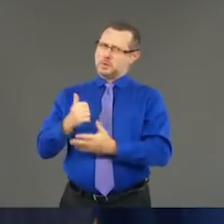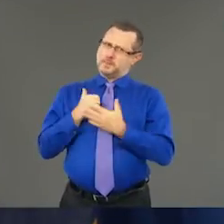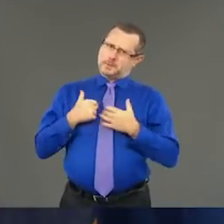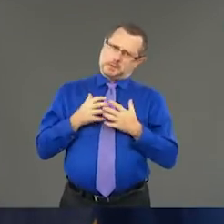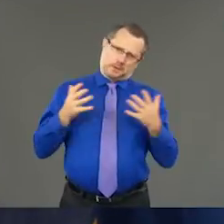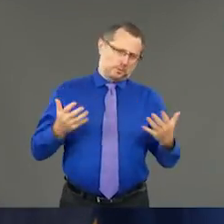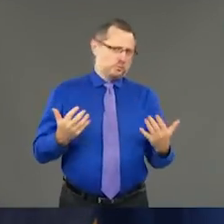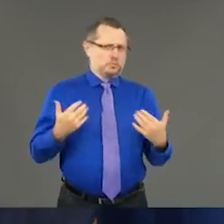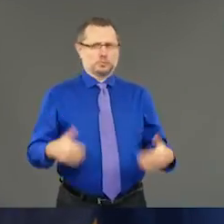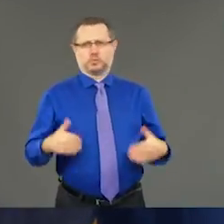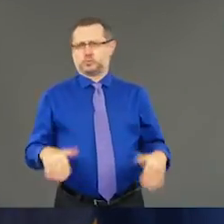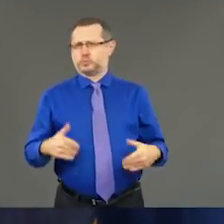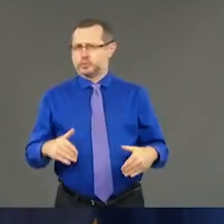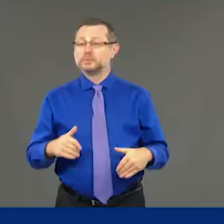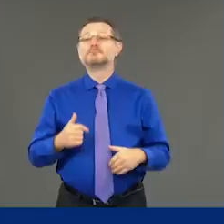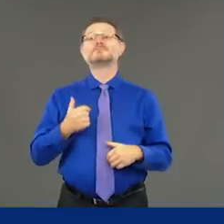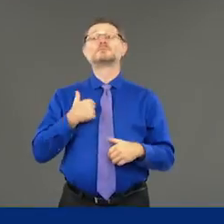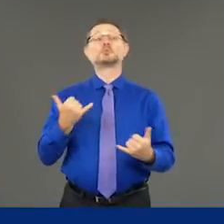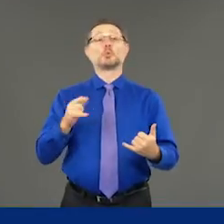Let me tell you where we are.